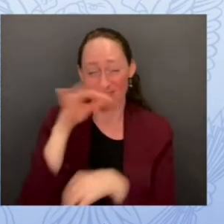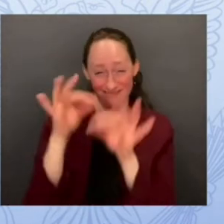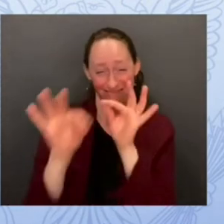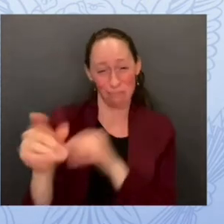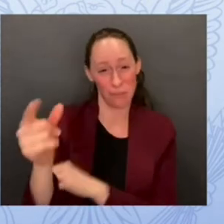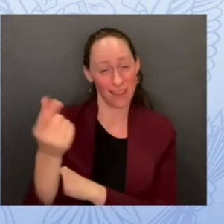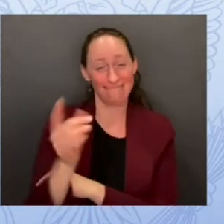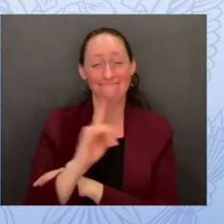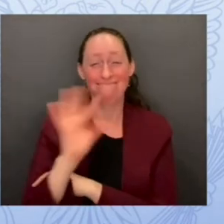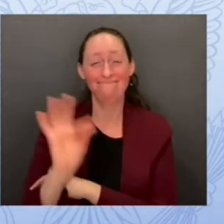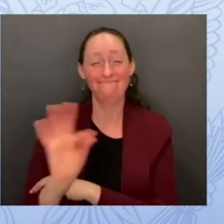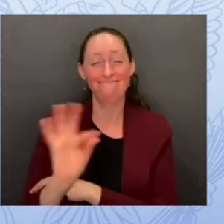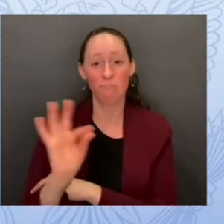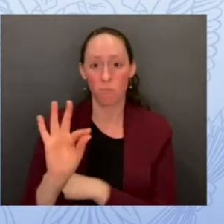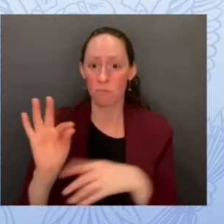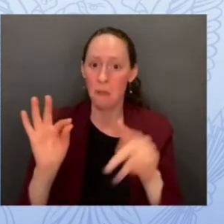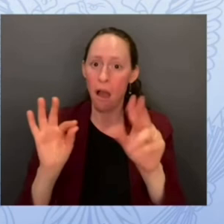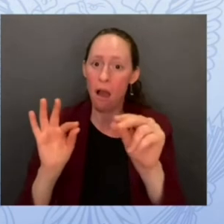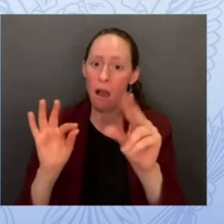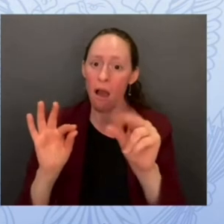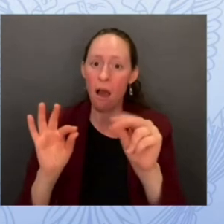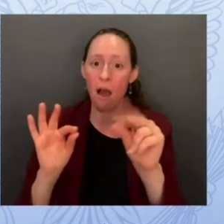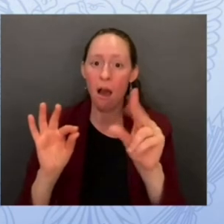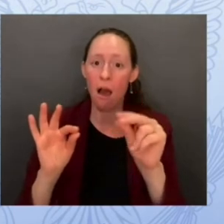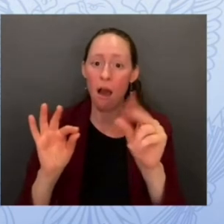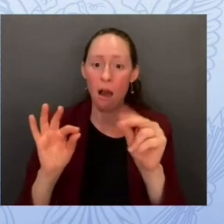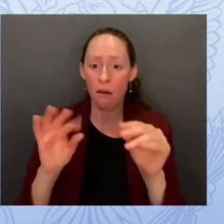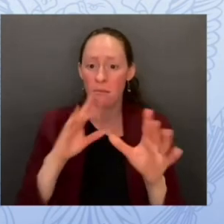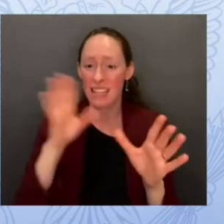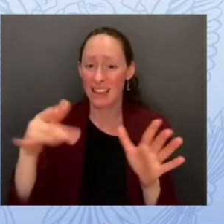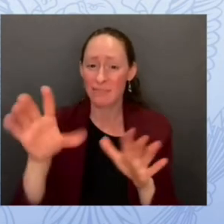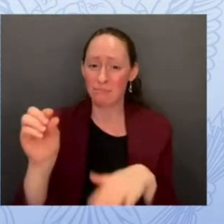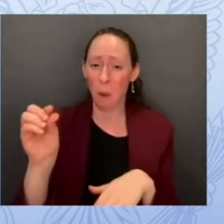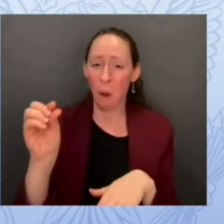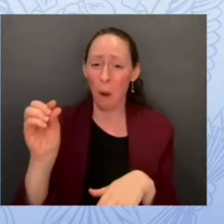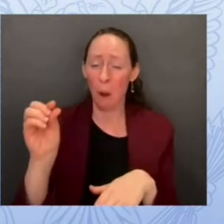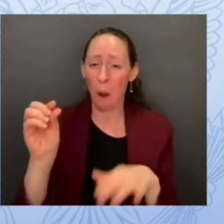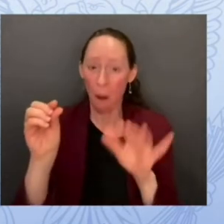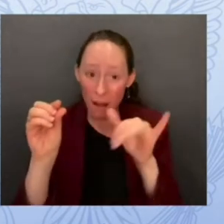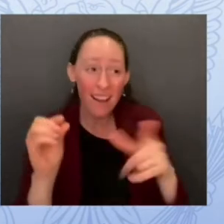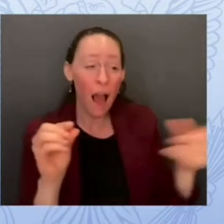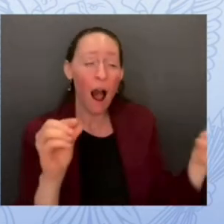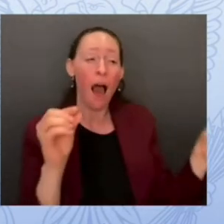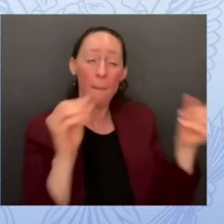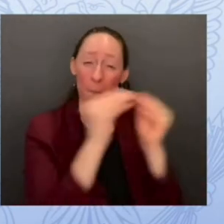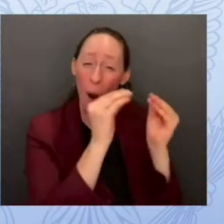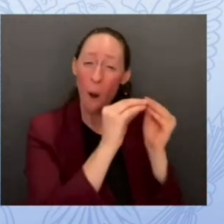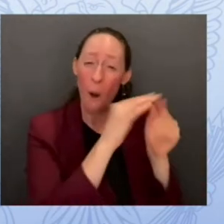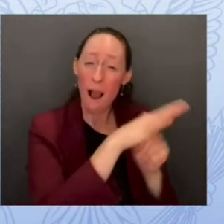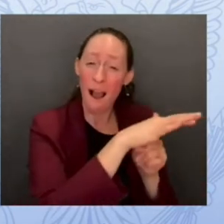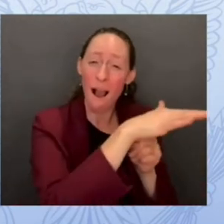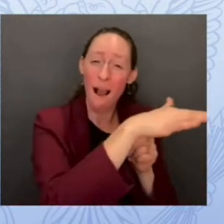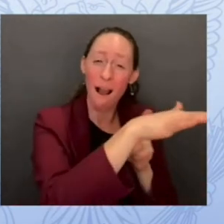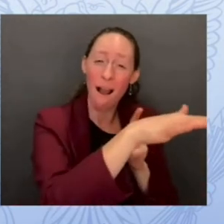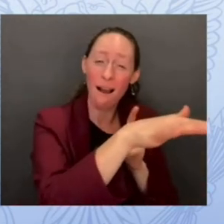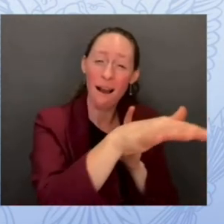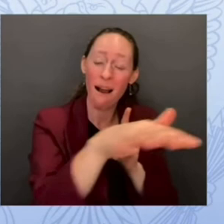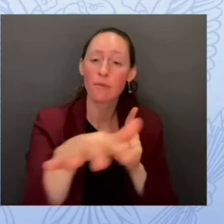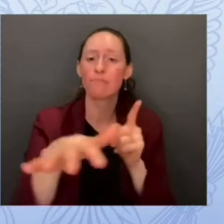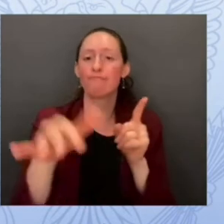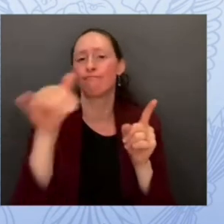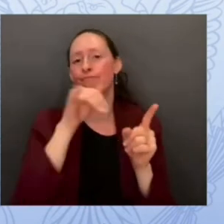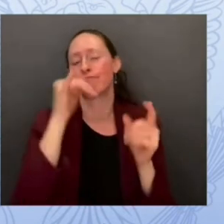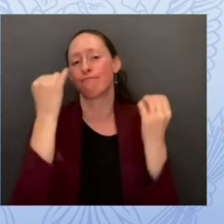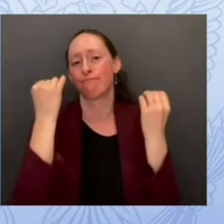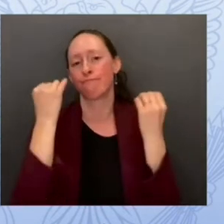threat our school districts face every day most of the districts have dozens if not hundreds of different